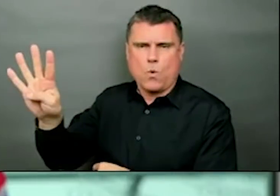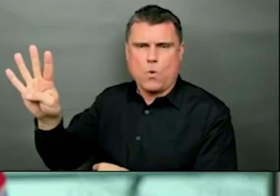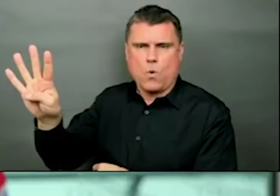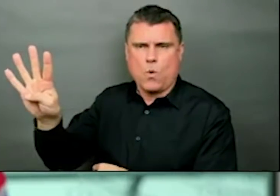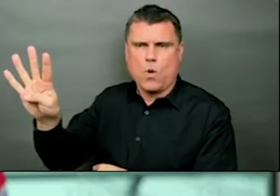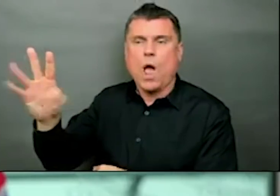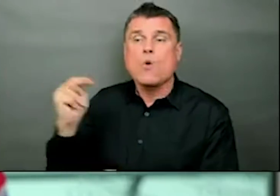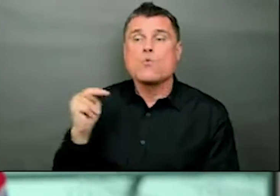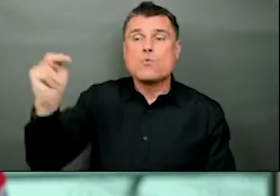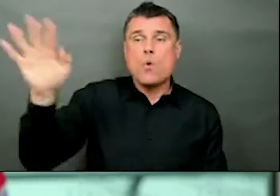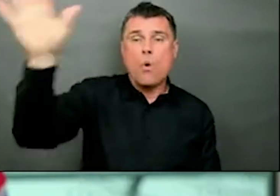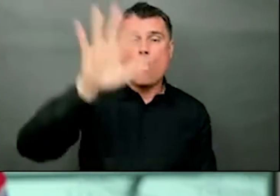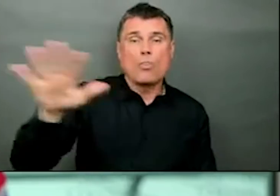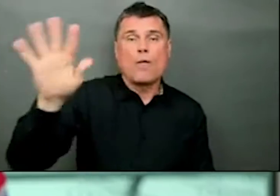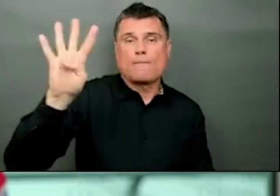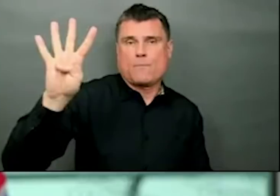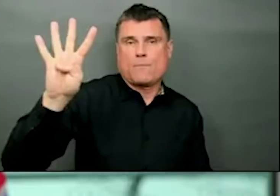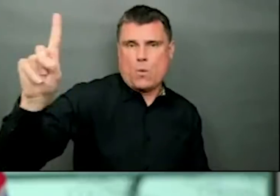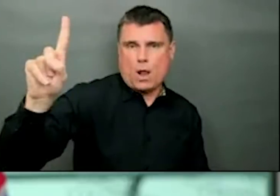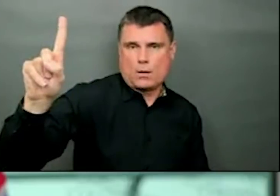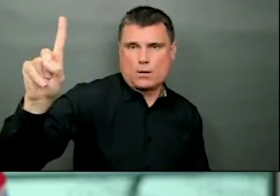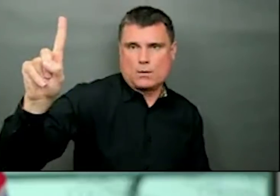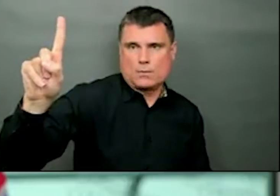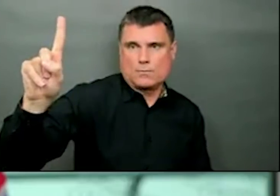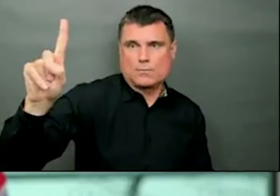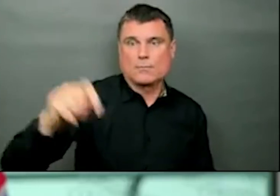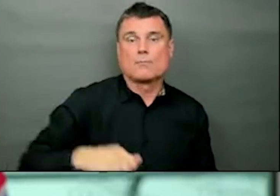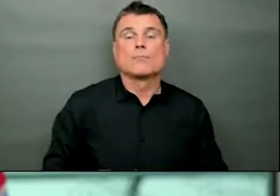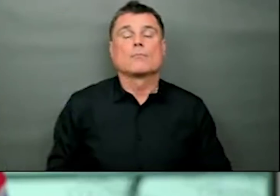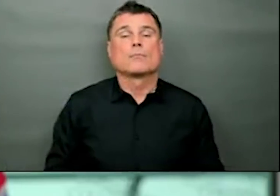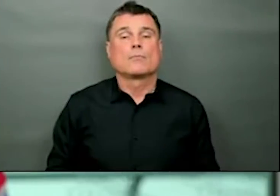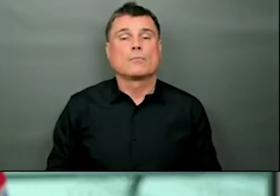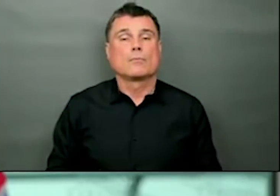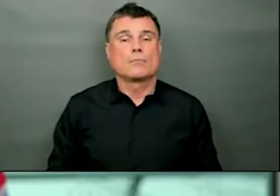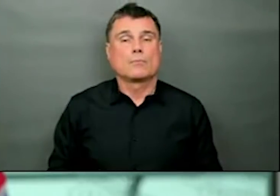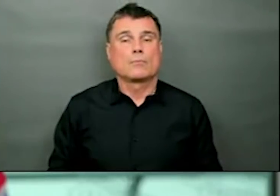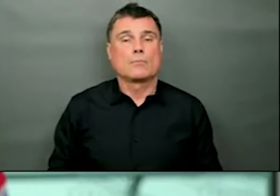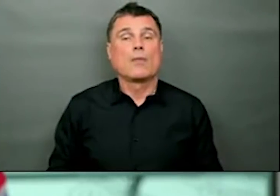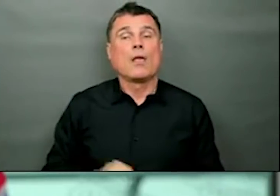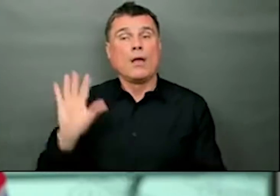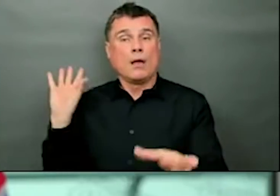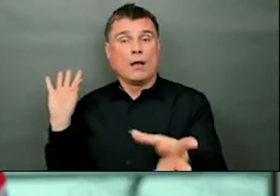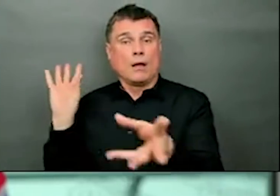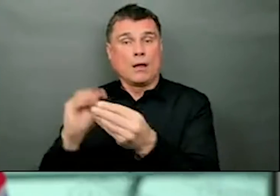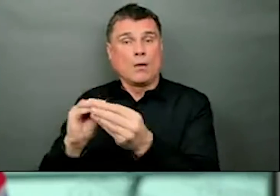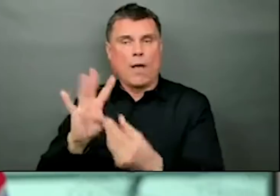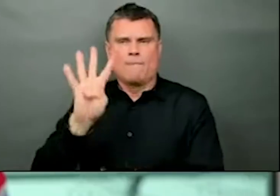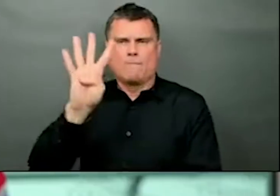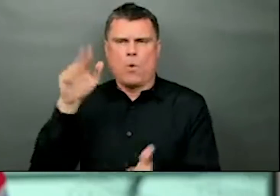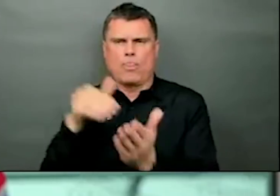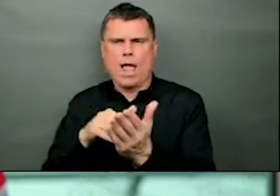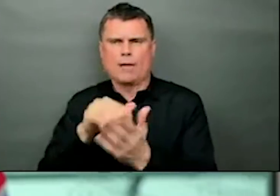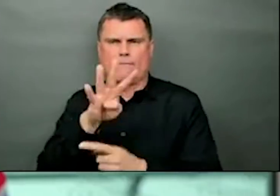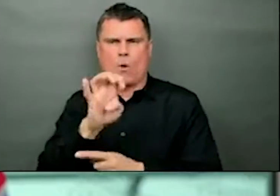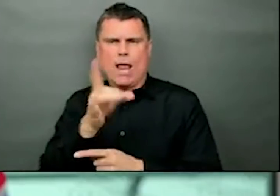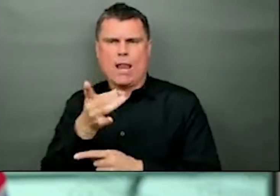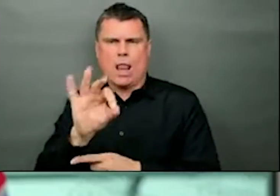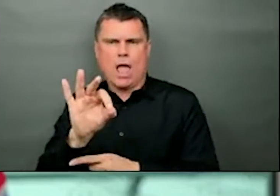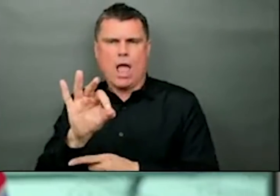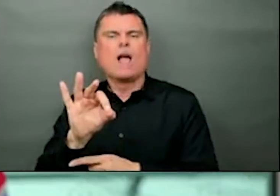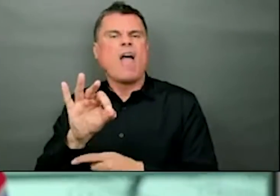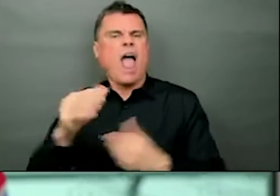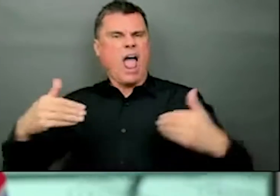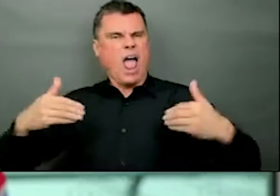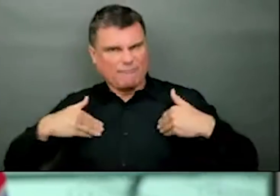interior health region and 41 people in northern health. That leaves us with 4,489